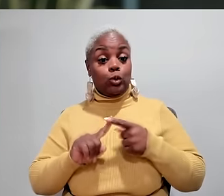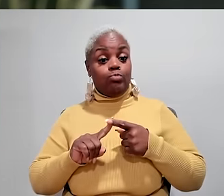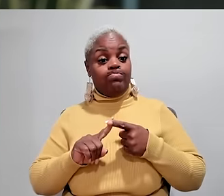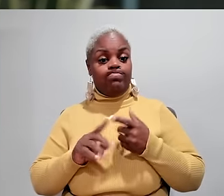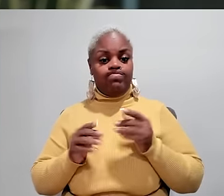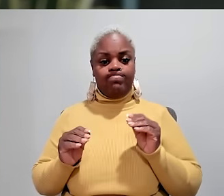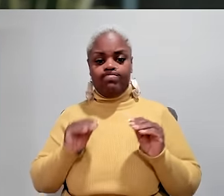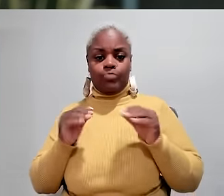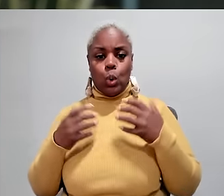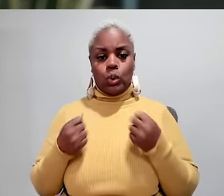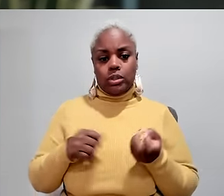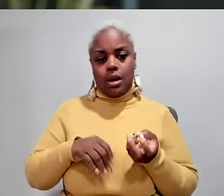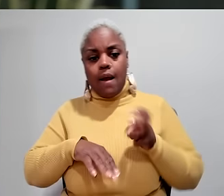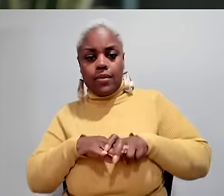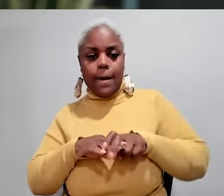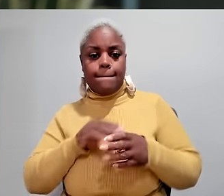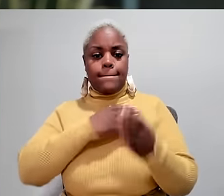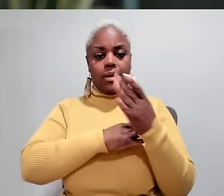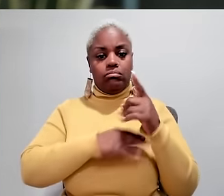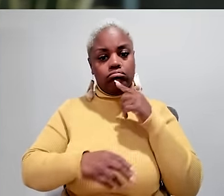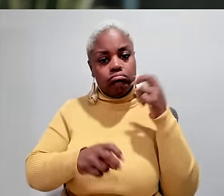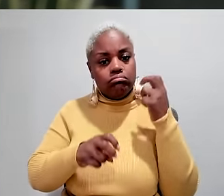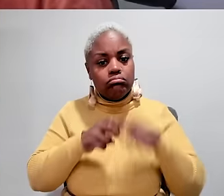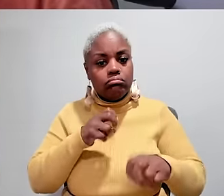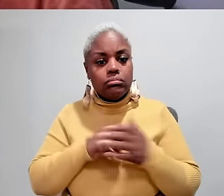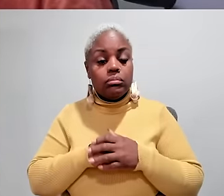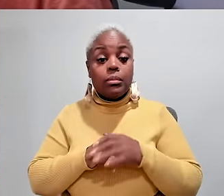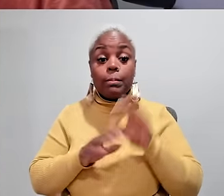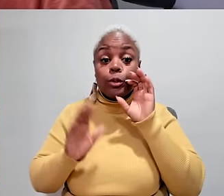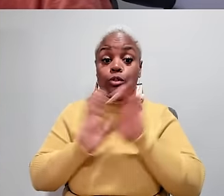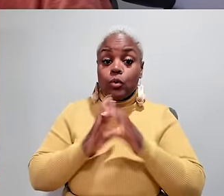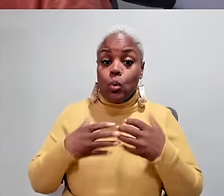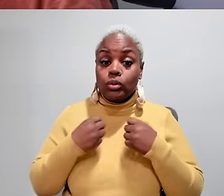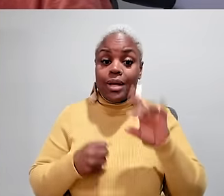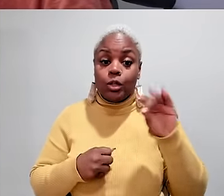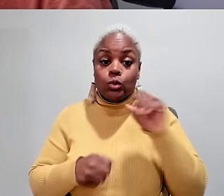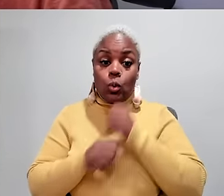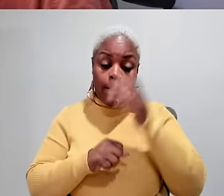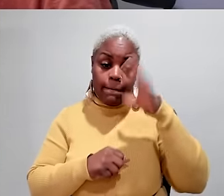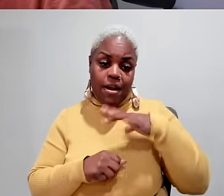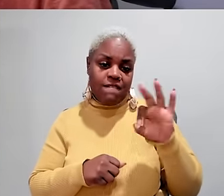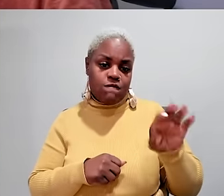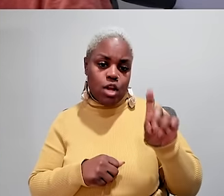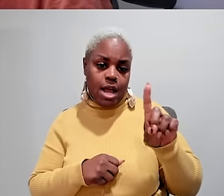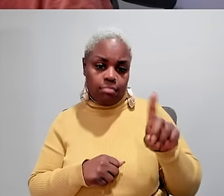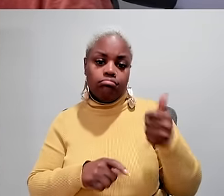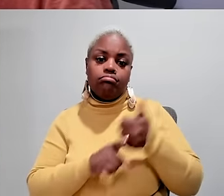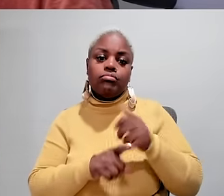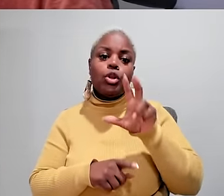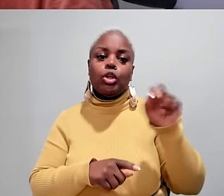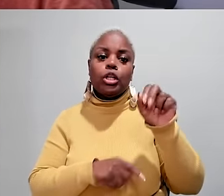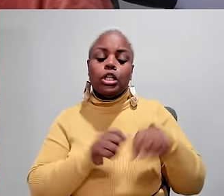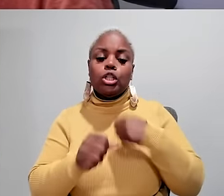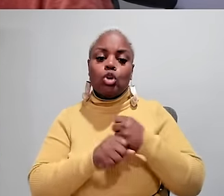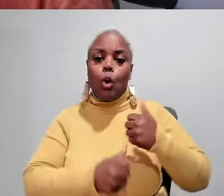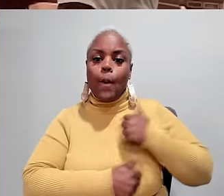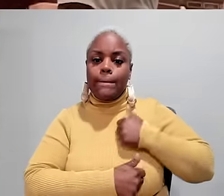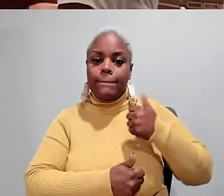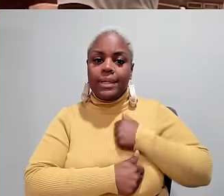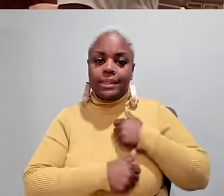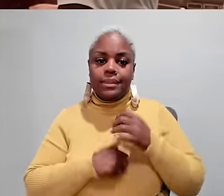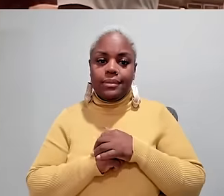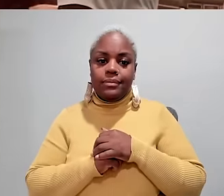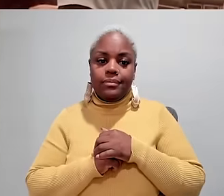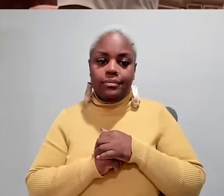mount the courage to get out of bed in the morning is difficult a picture of that courage is 80 year old Fred Carlson